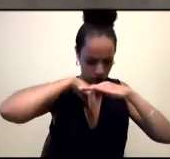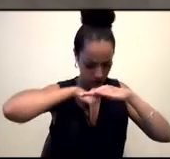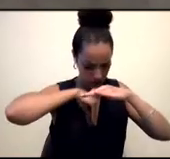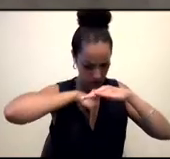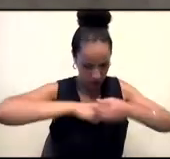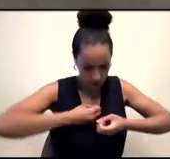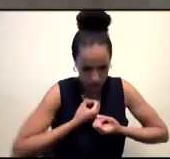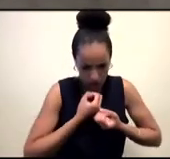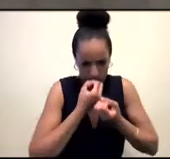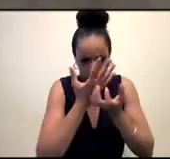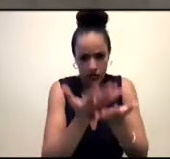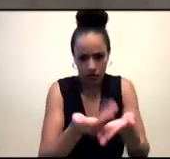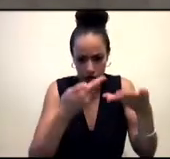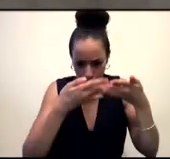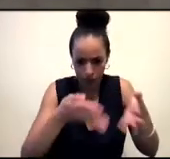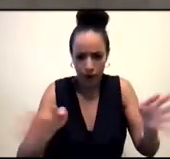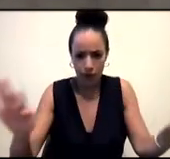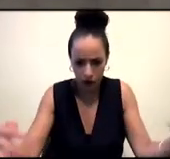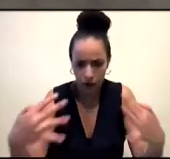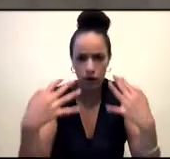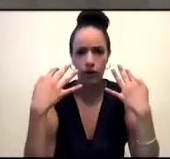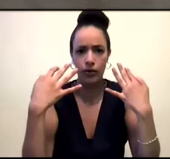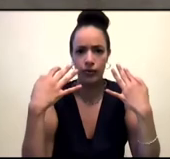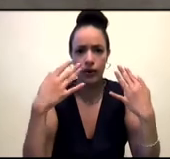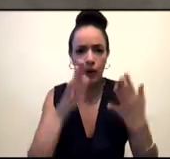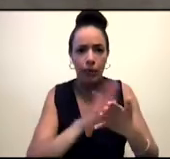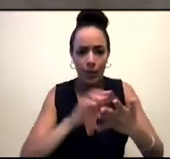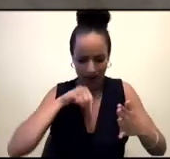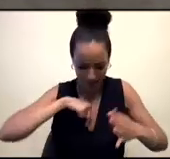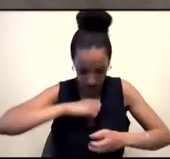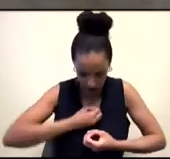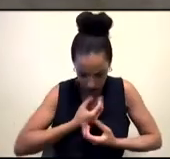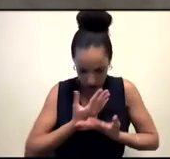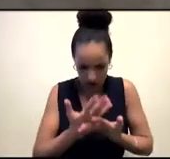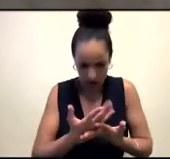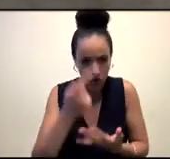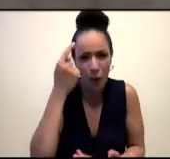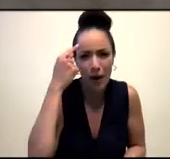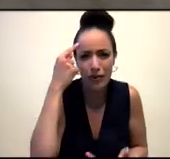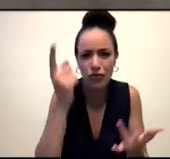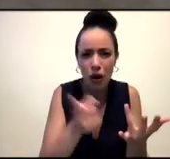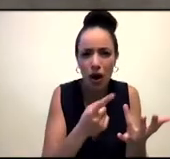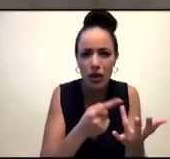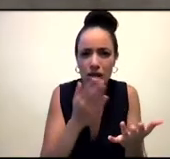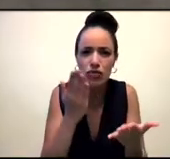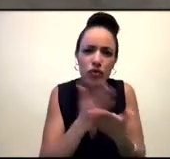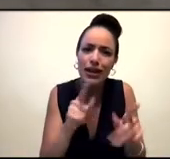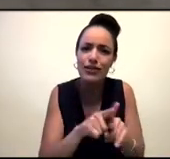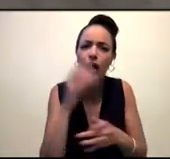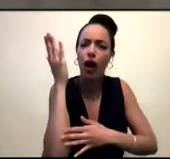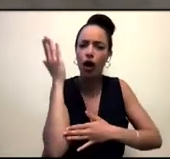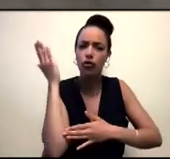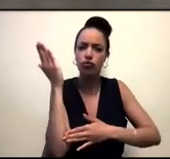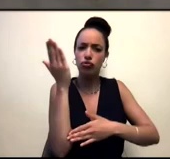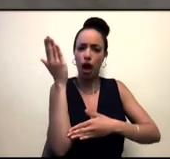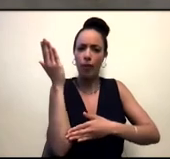make sense to others, or we don't name them at all. When we share parts of ourselves, it's like a sermon, and somebody might take an aspect of it and apply